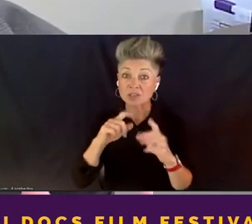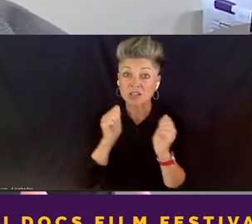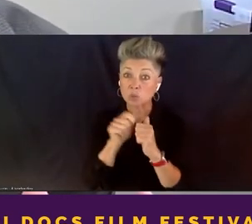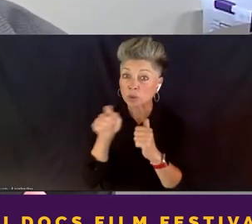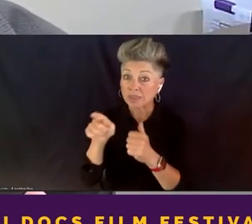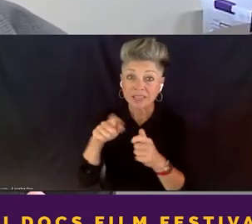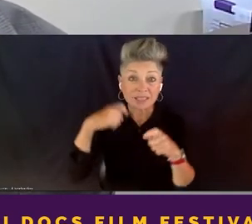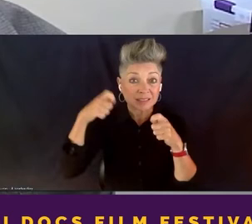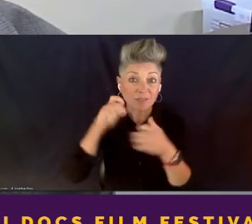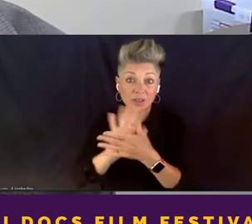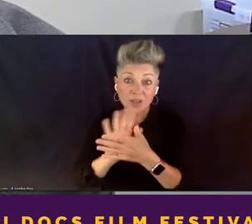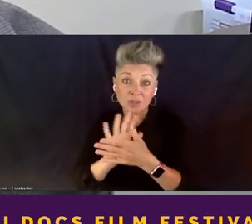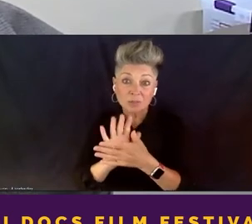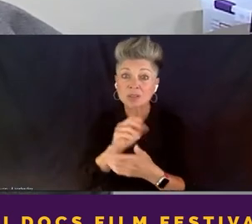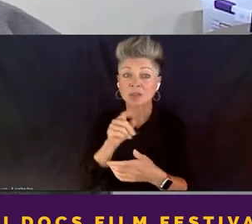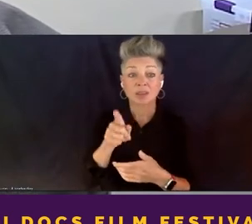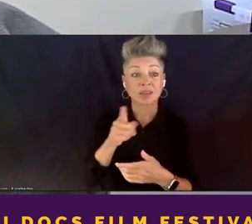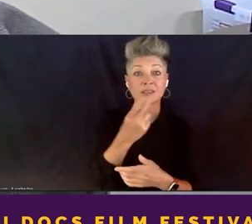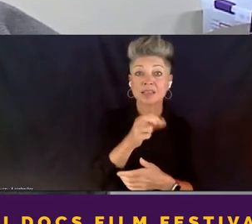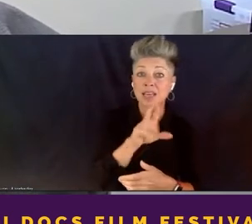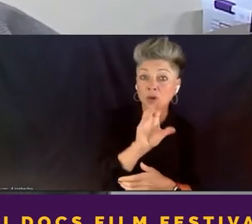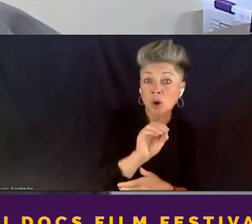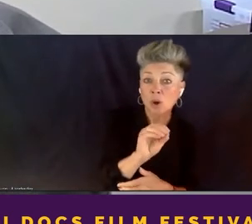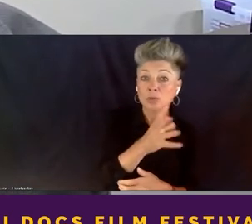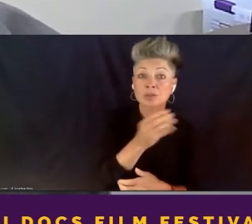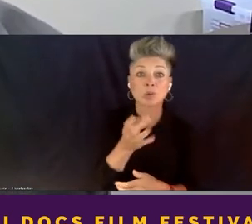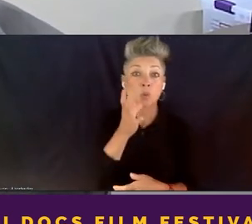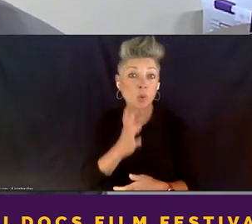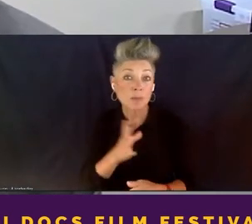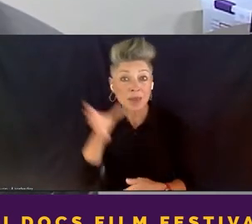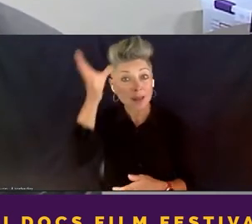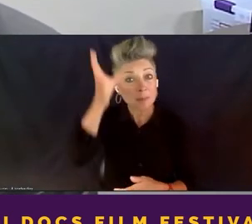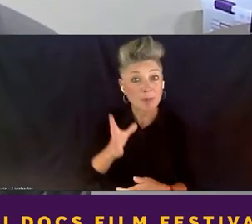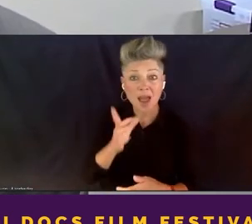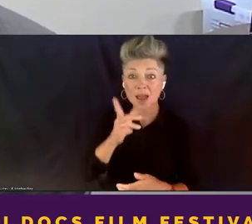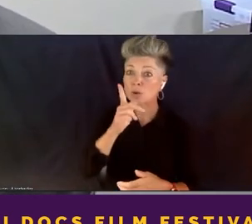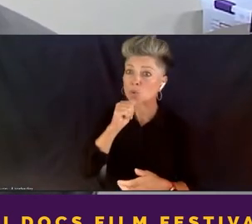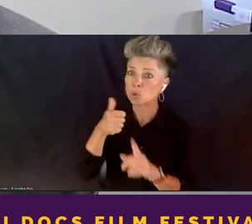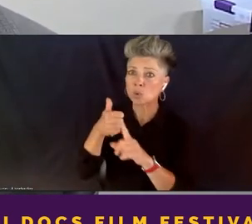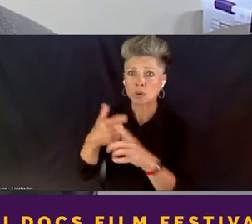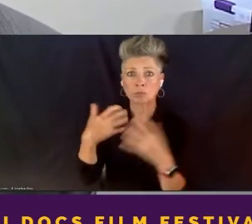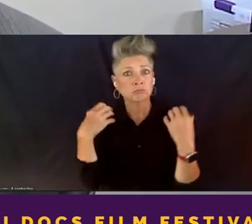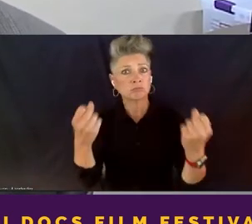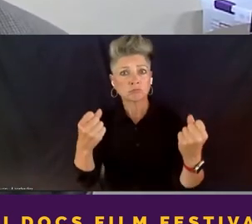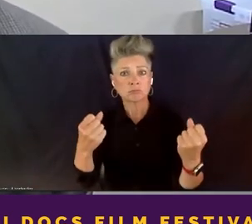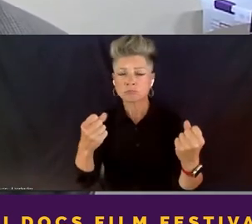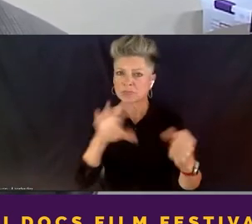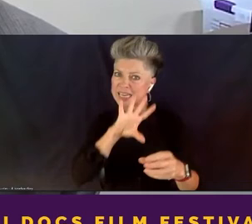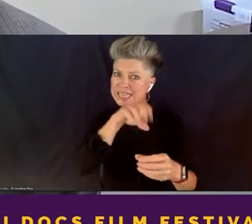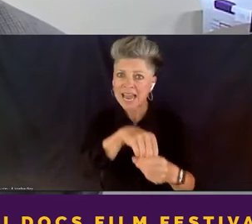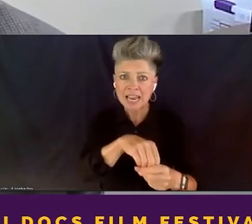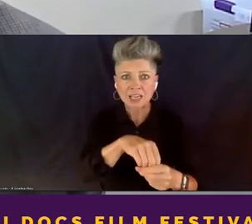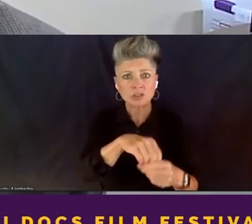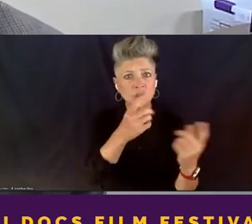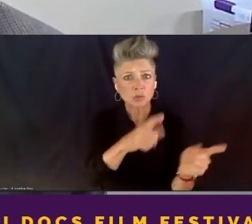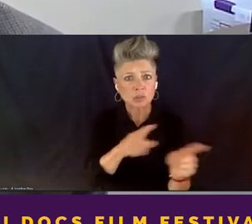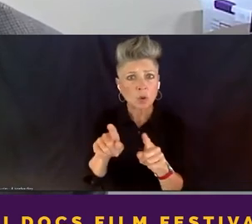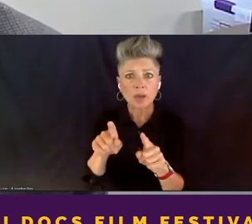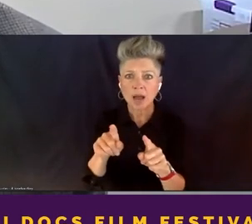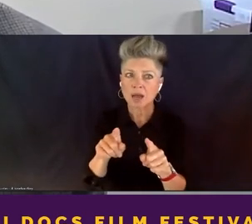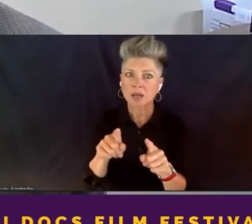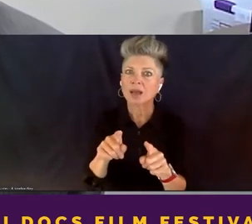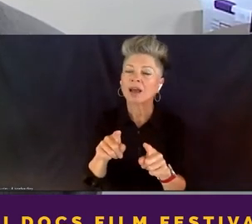featuring heroes and sheroes like Latonya, who are engaged in the battle, enable people to